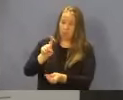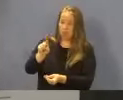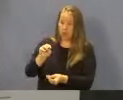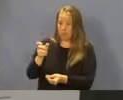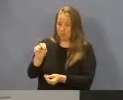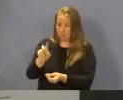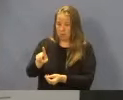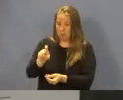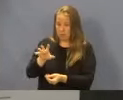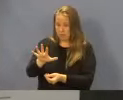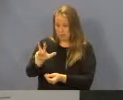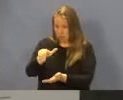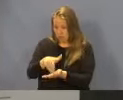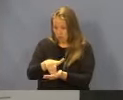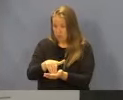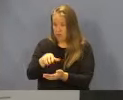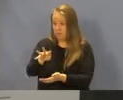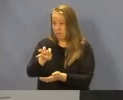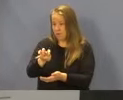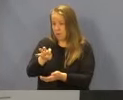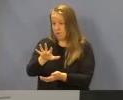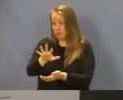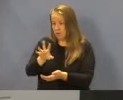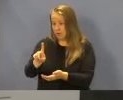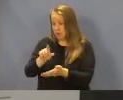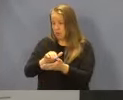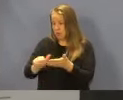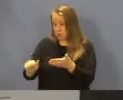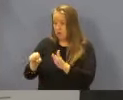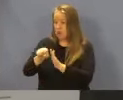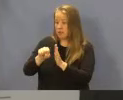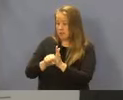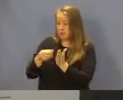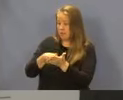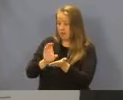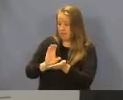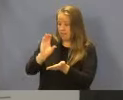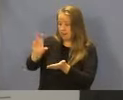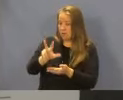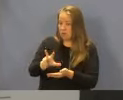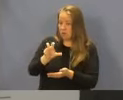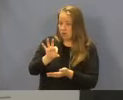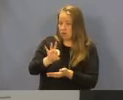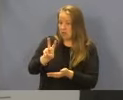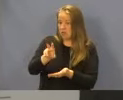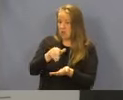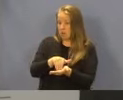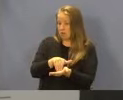,153,451 with state funds of $392